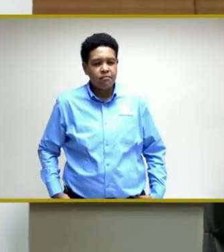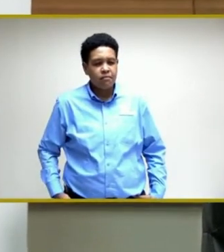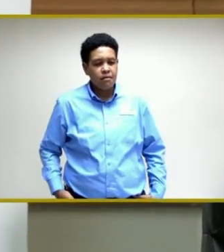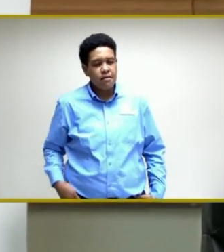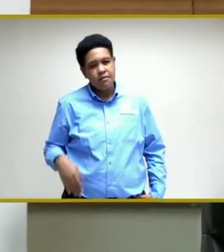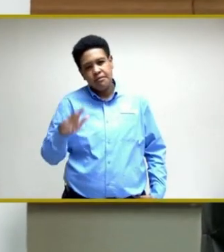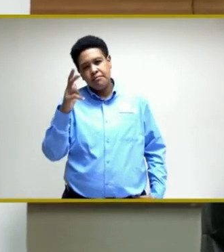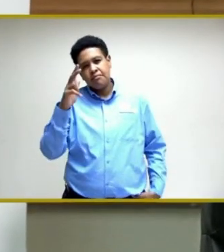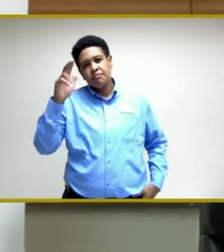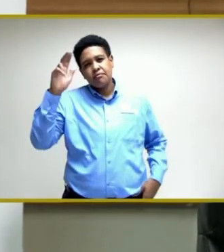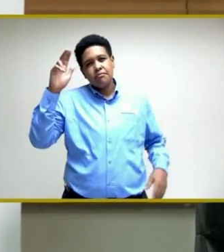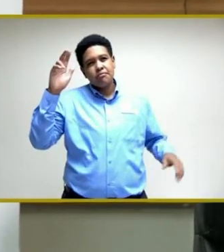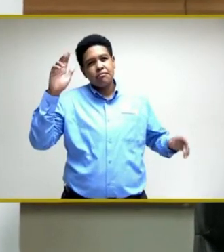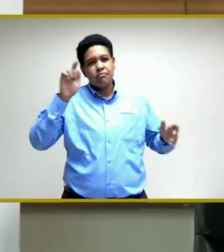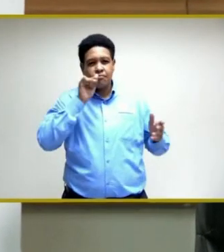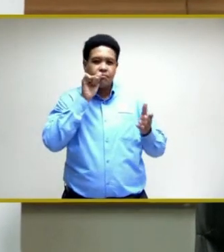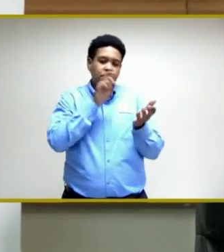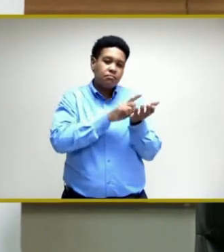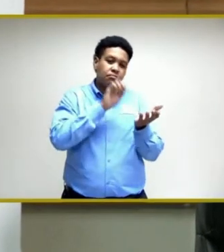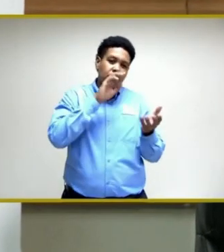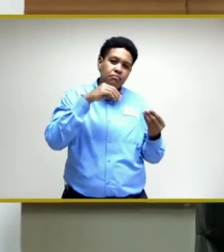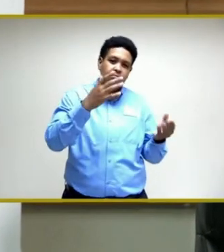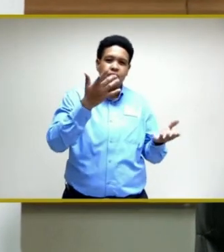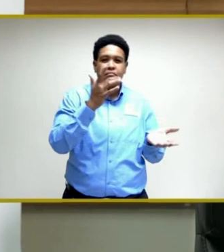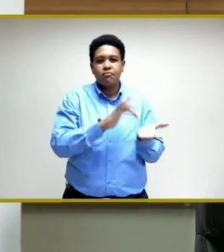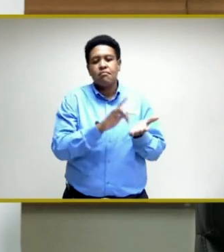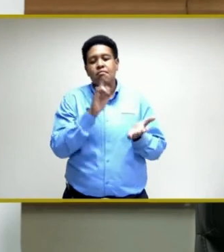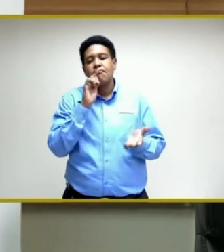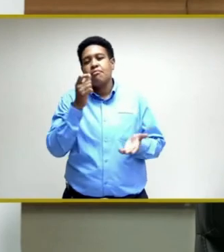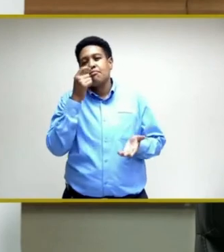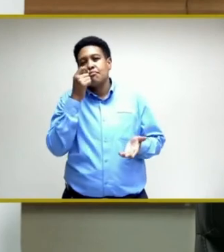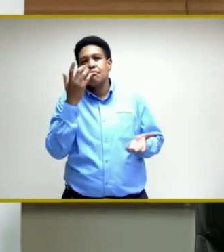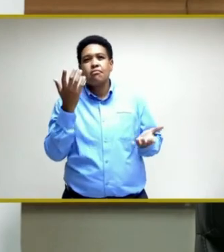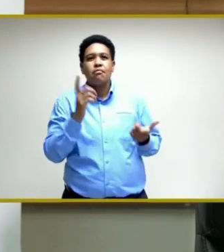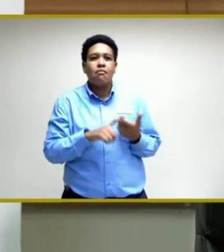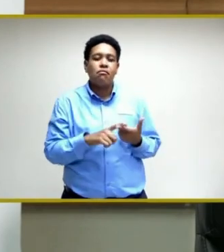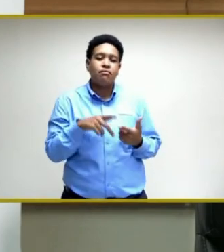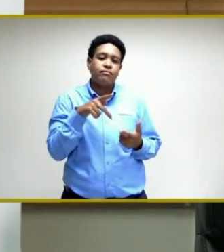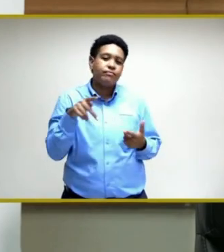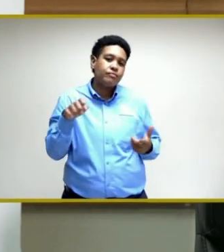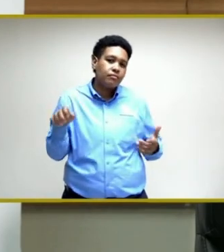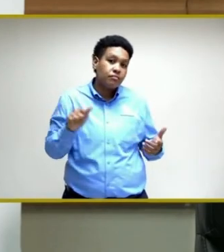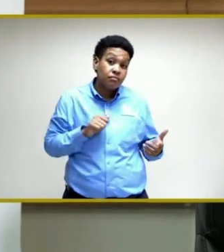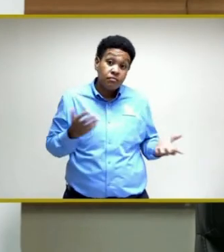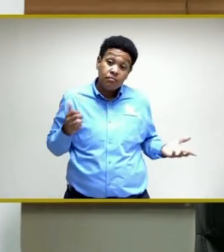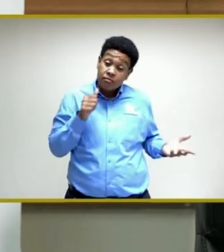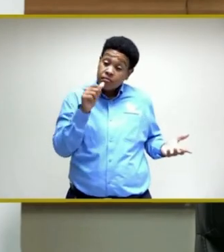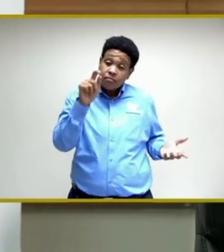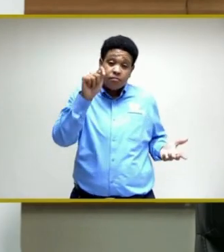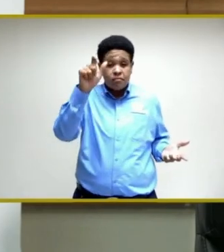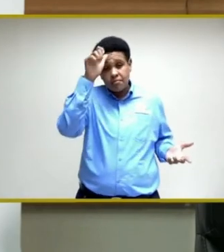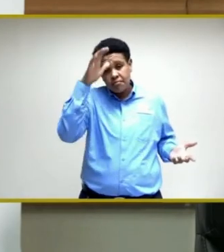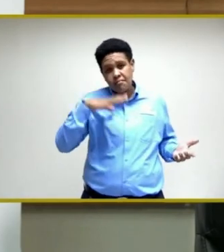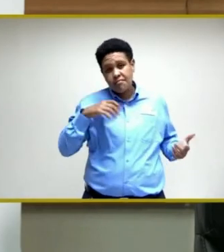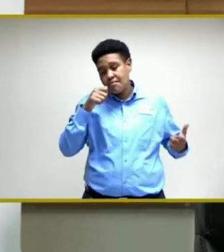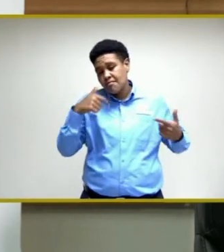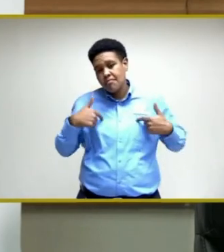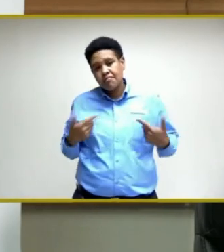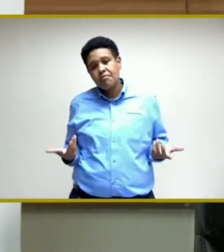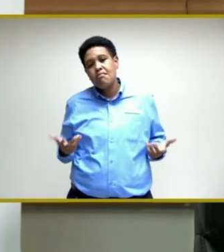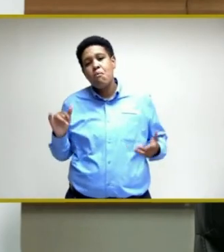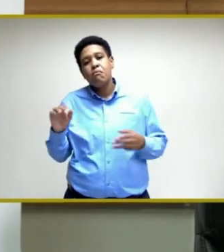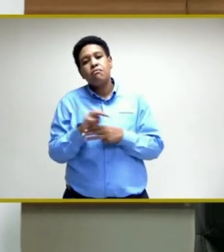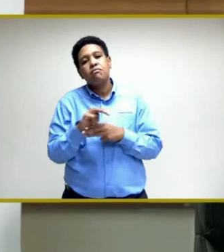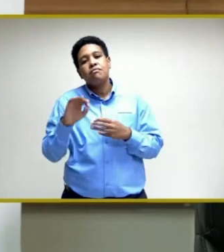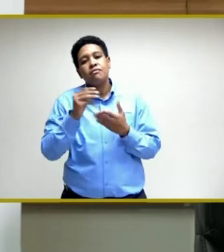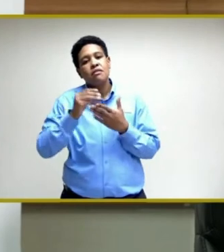supply medication and so on for patients. You know, I'm not a taxman as the Ministry